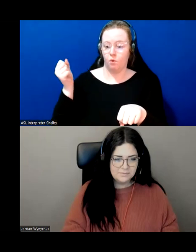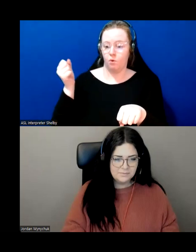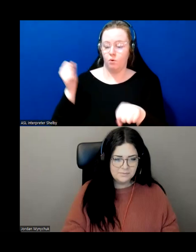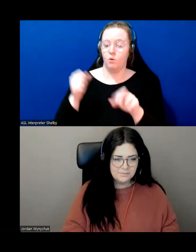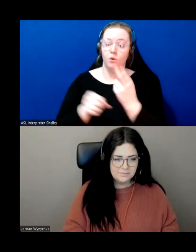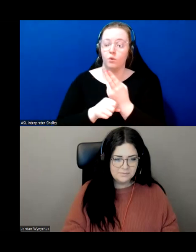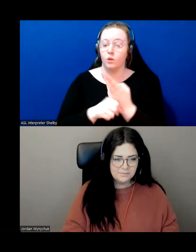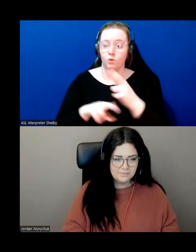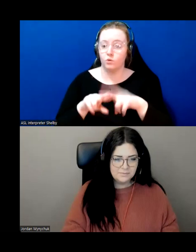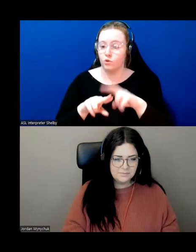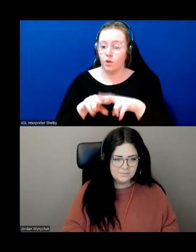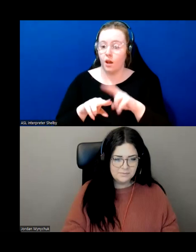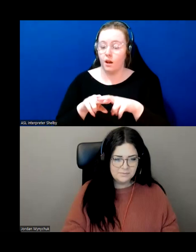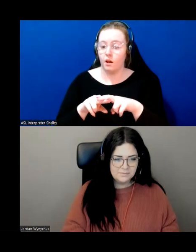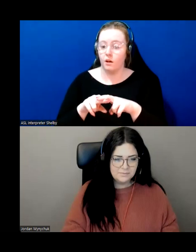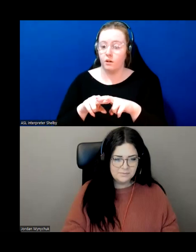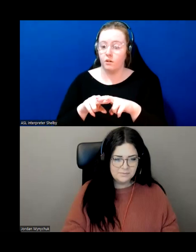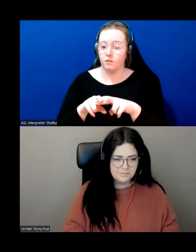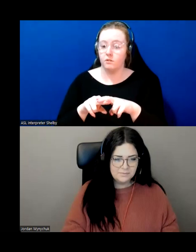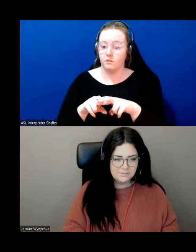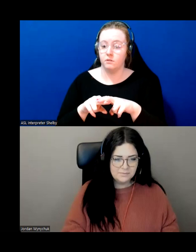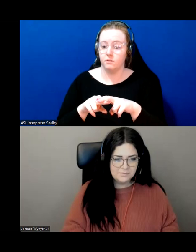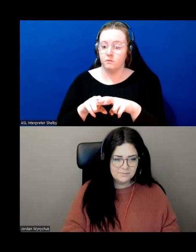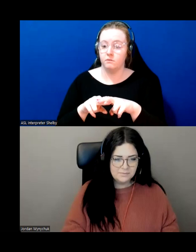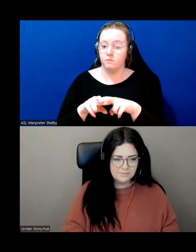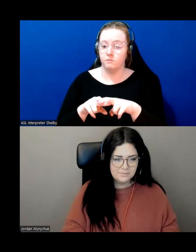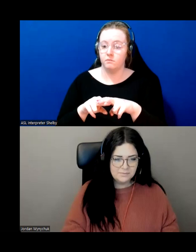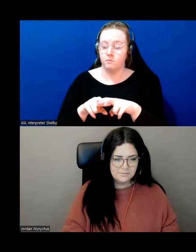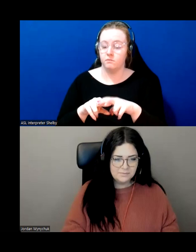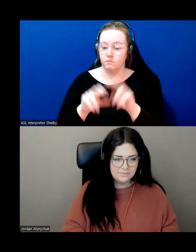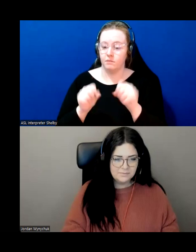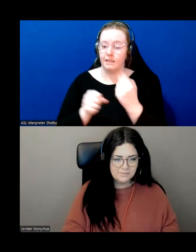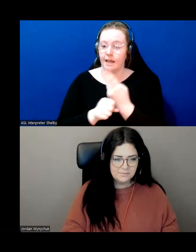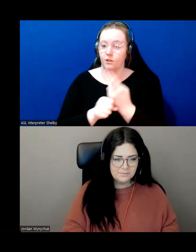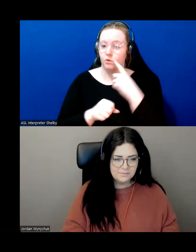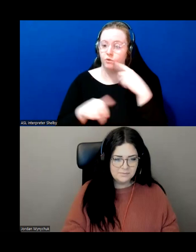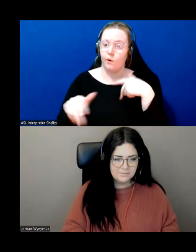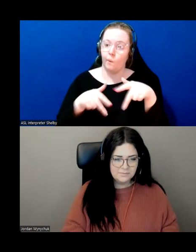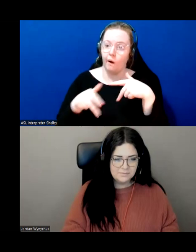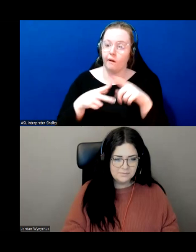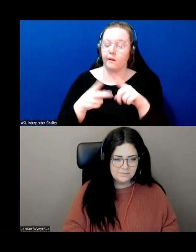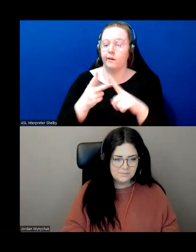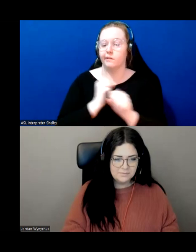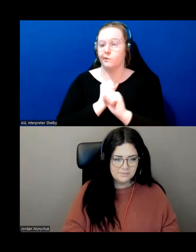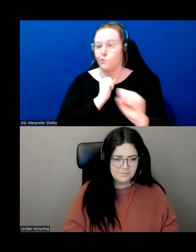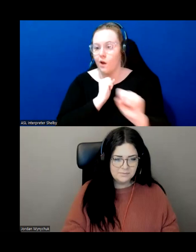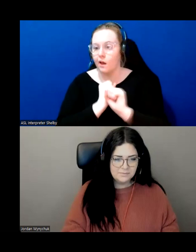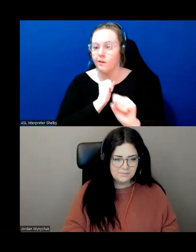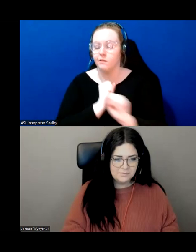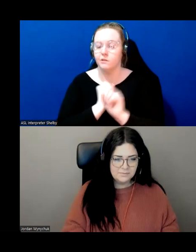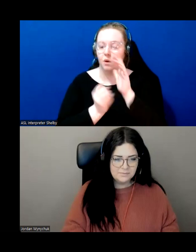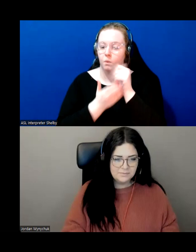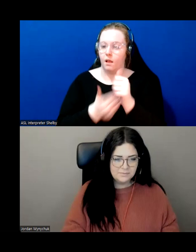prop and walk back from the prop from the chair and stretch out your back lengthen your back lengthen your hamstrings